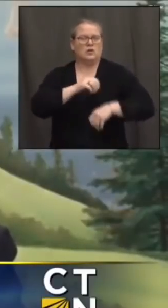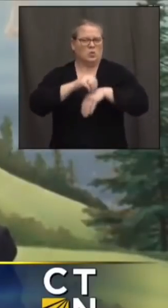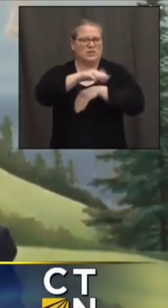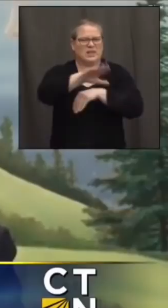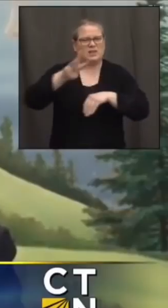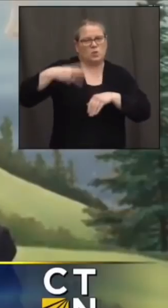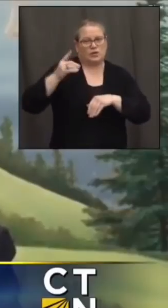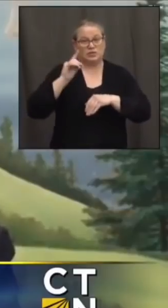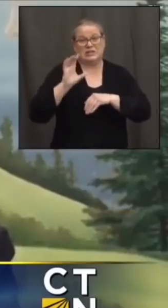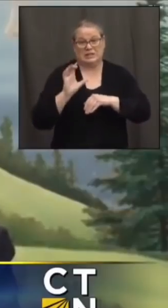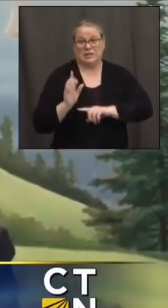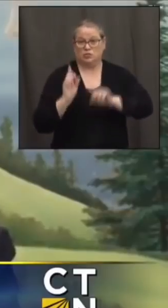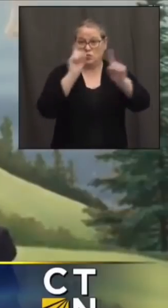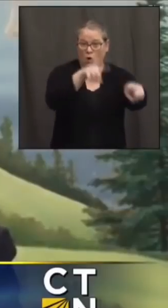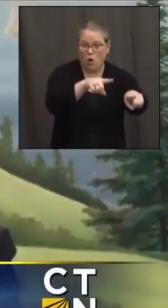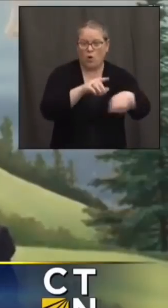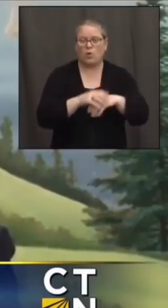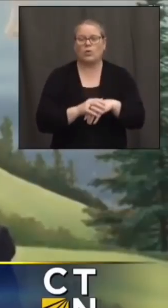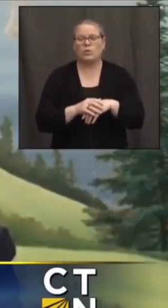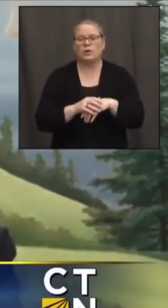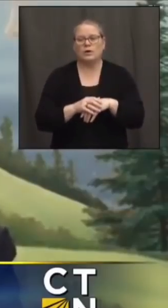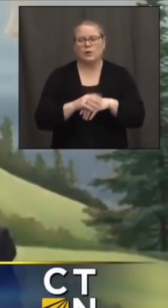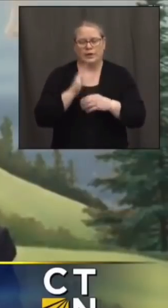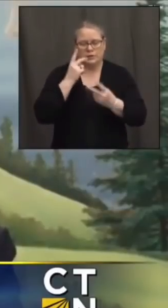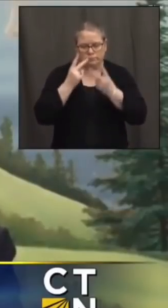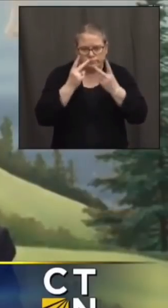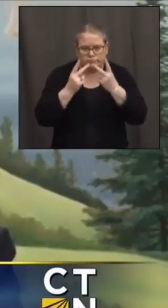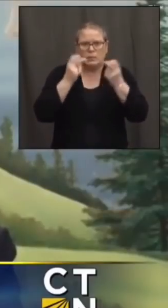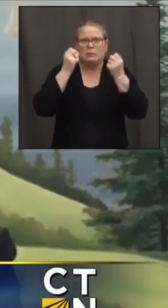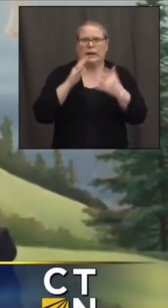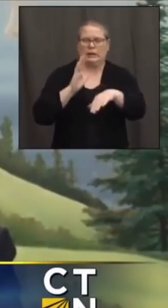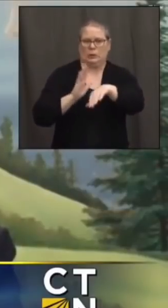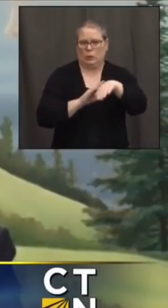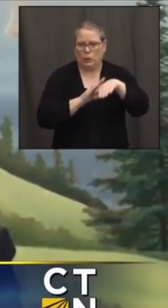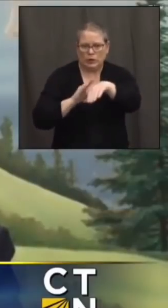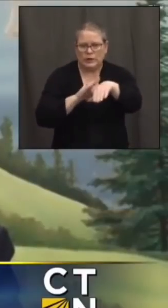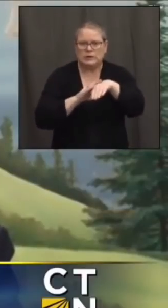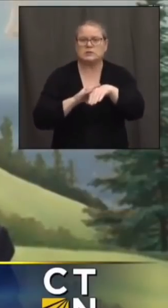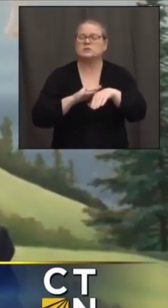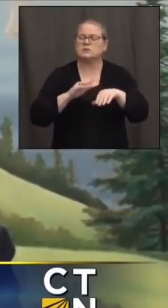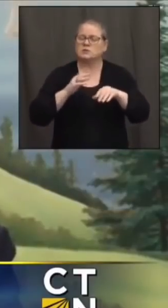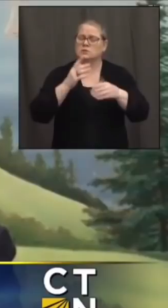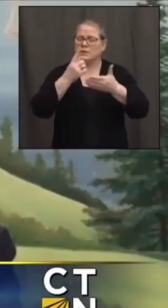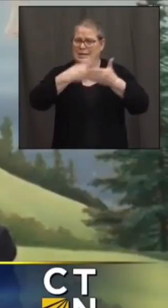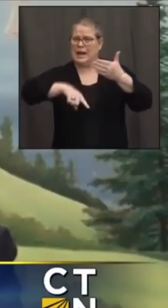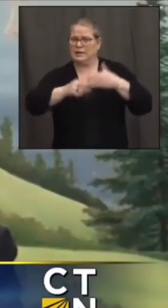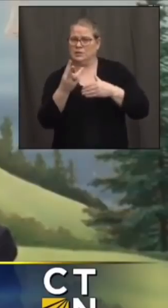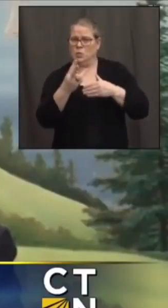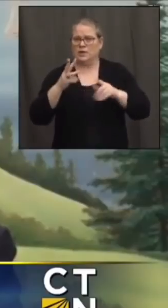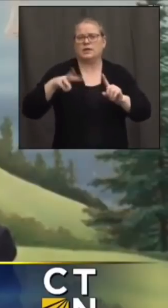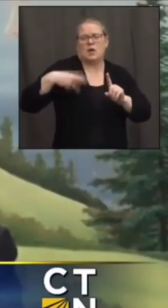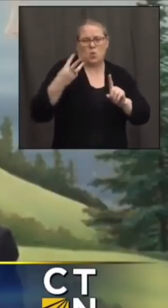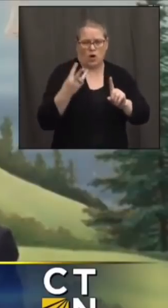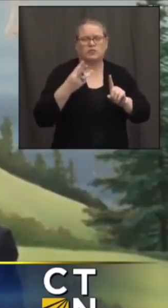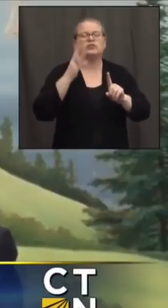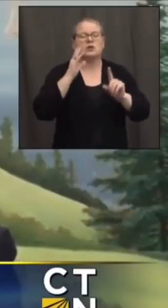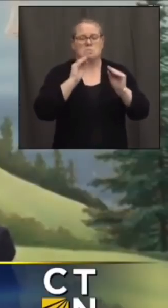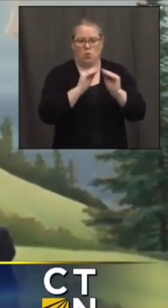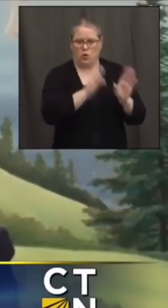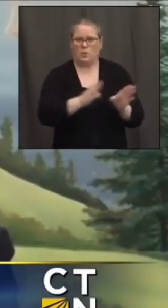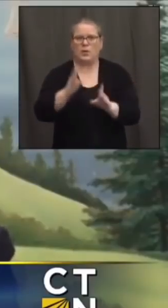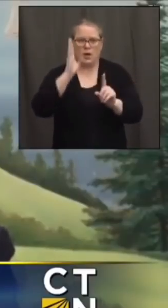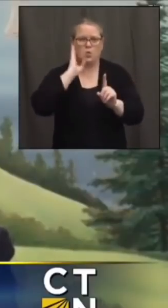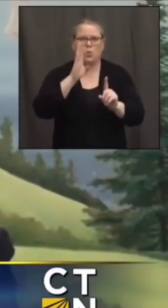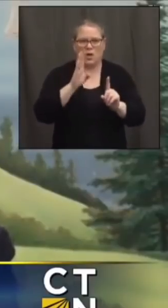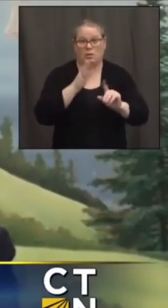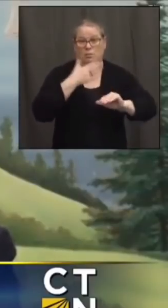online washington's gonna be a lot better prepared than they were last wednesday we are prepared we're prepared with our guard the